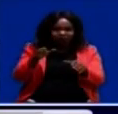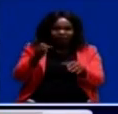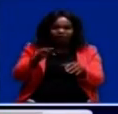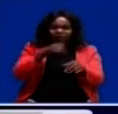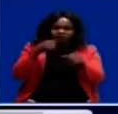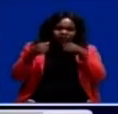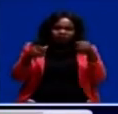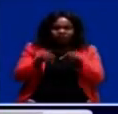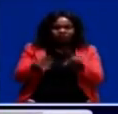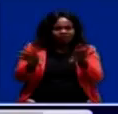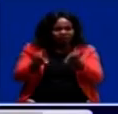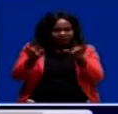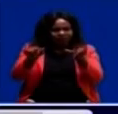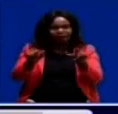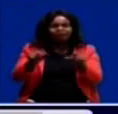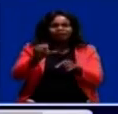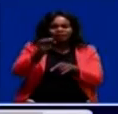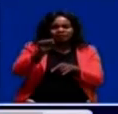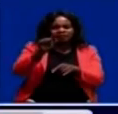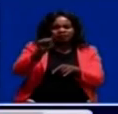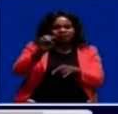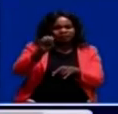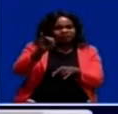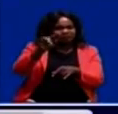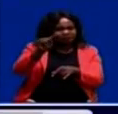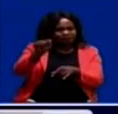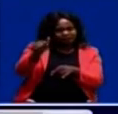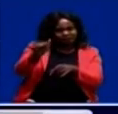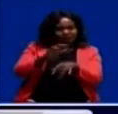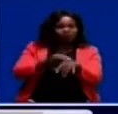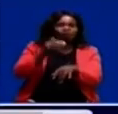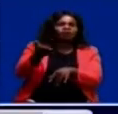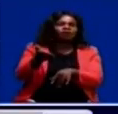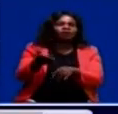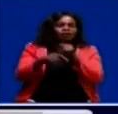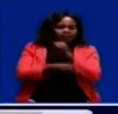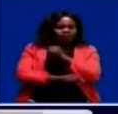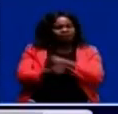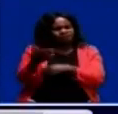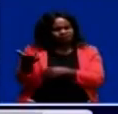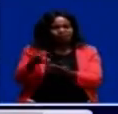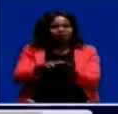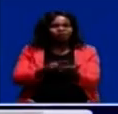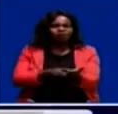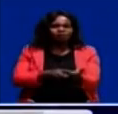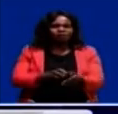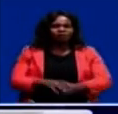Reclamation, as Eldin Abu State called on him. Bright Mokwasa gives us details in this report.